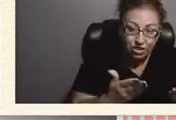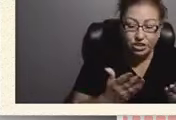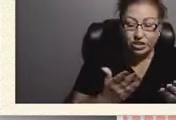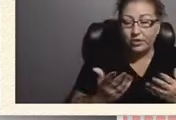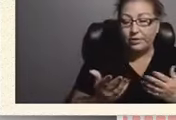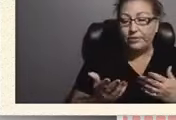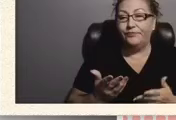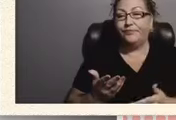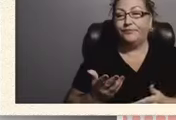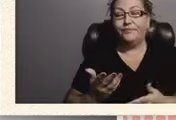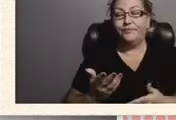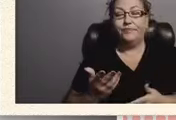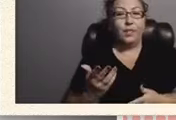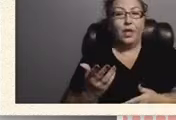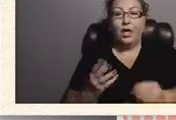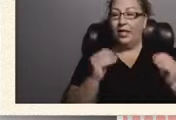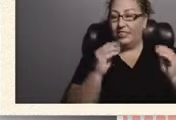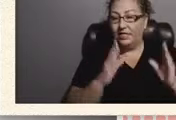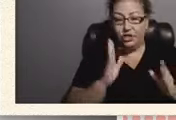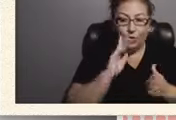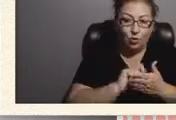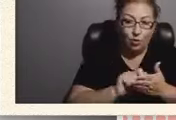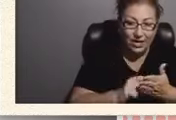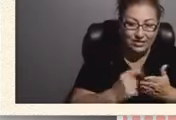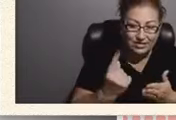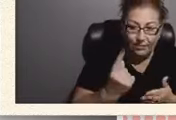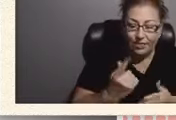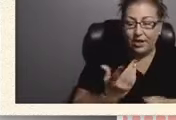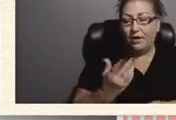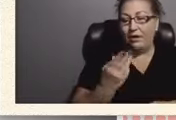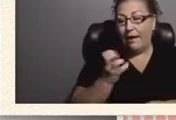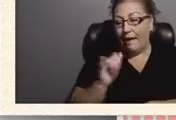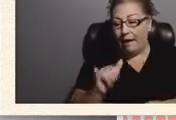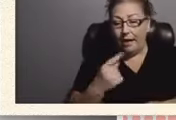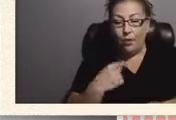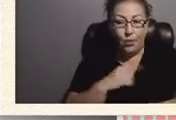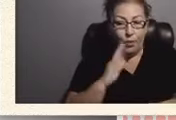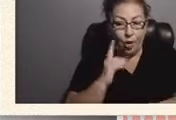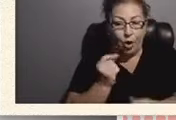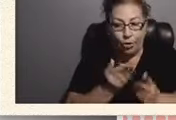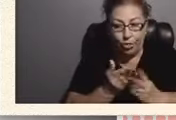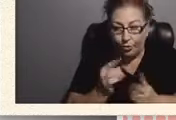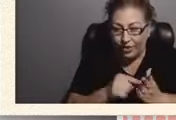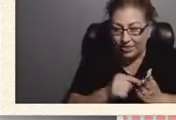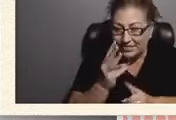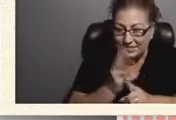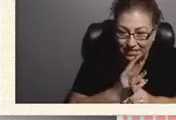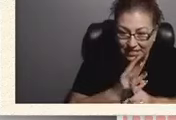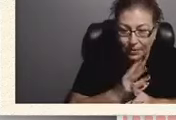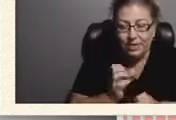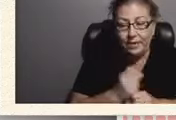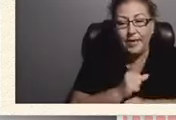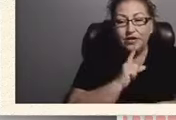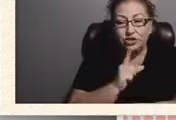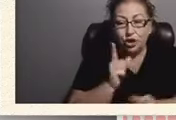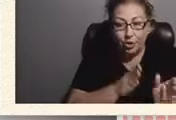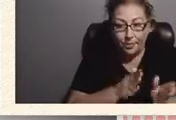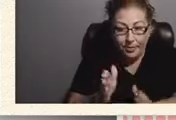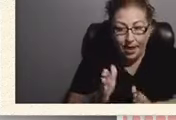the teacher would write something down hey we're going to go through this in six months make sure you're prepared um